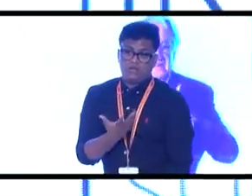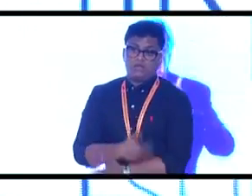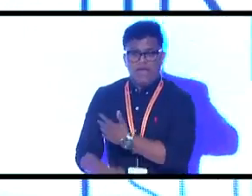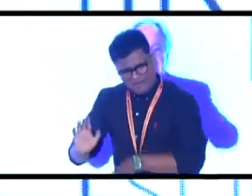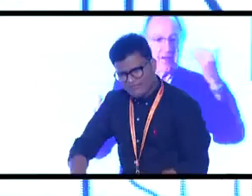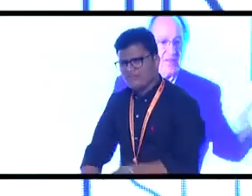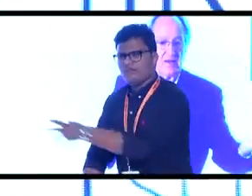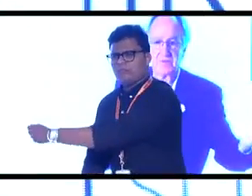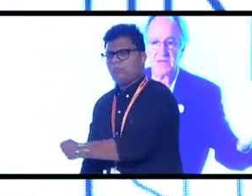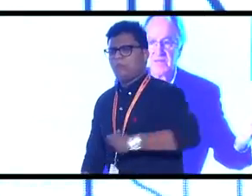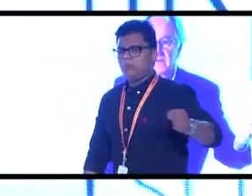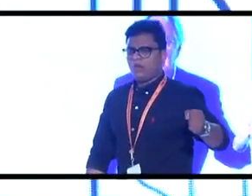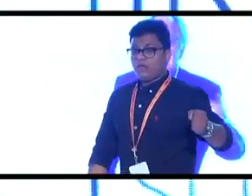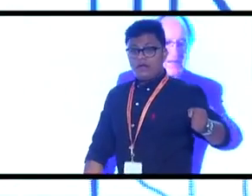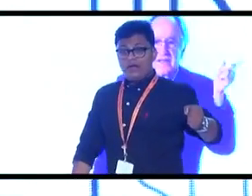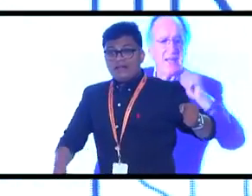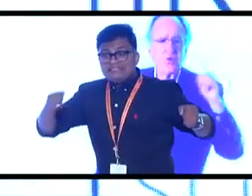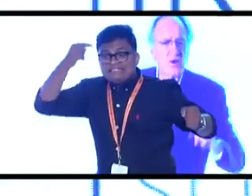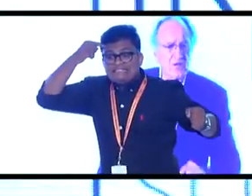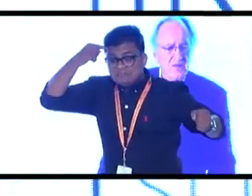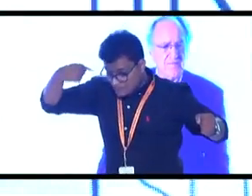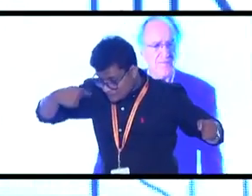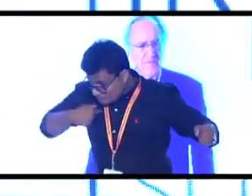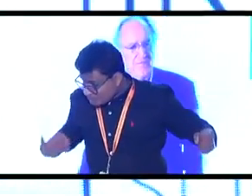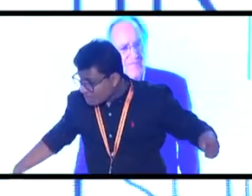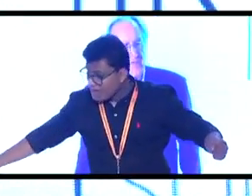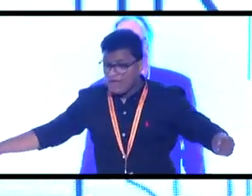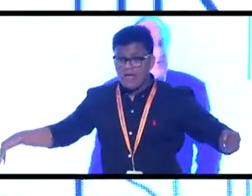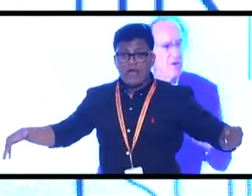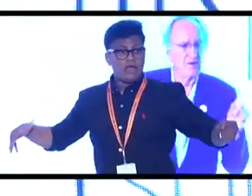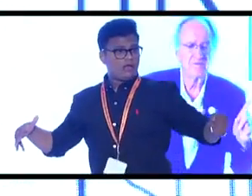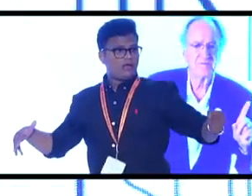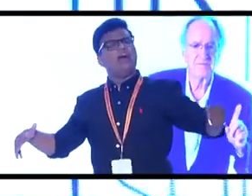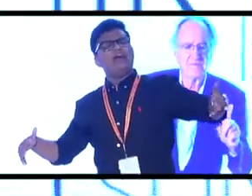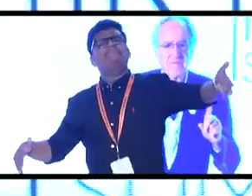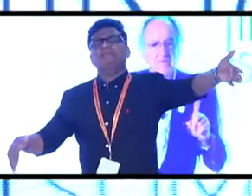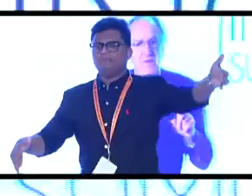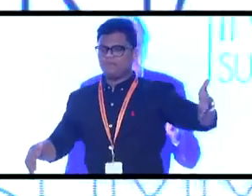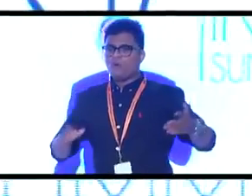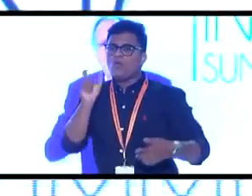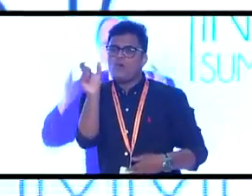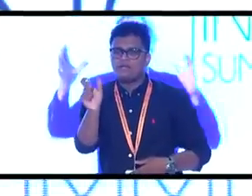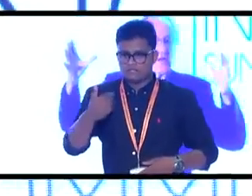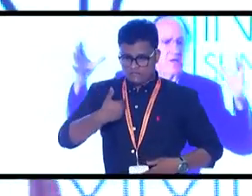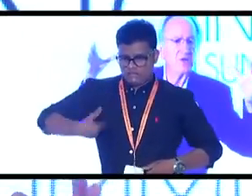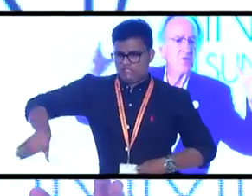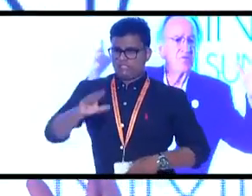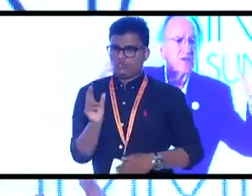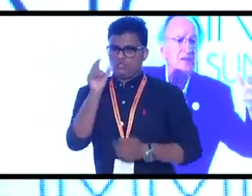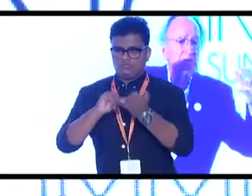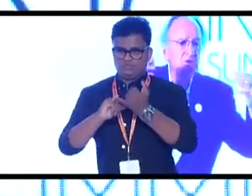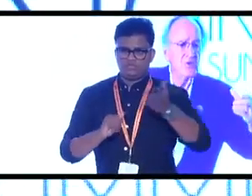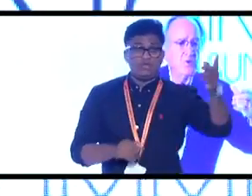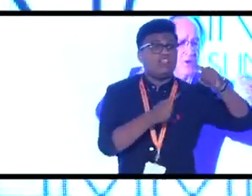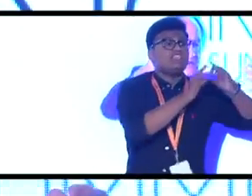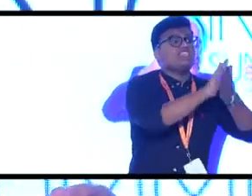It's us and them. That's wrong. That's wrong. You see, people don't